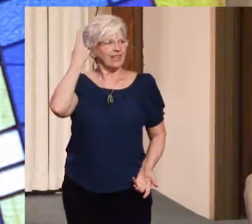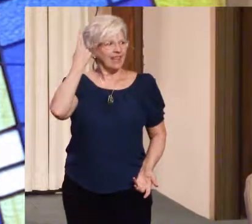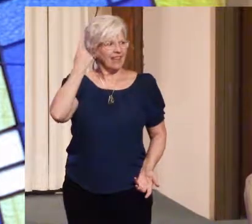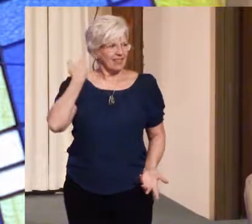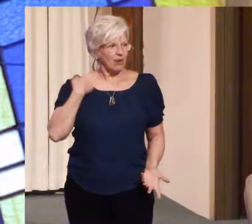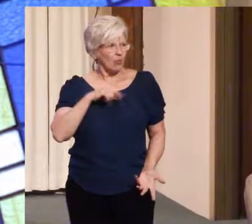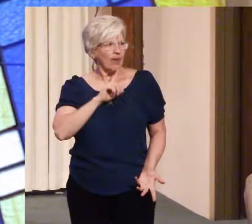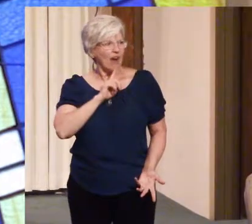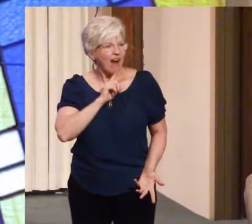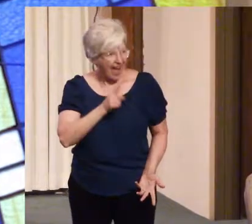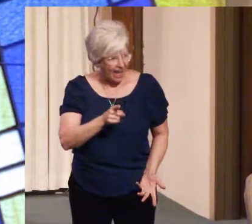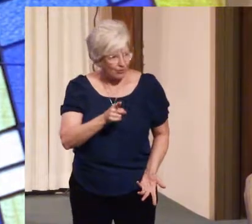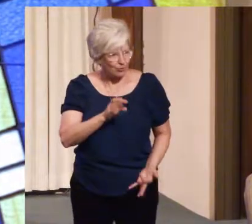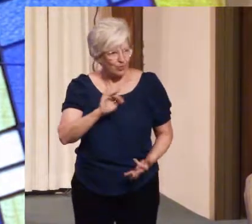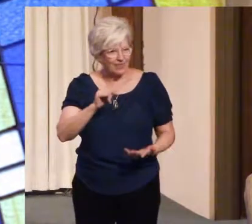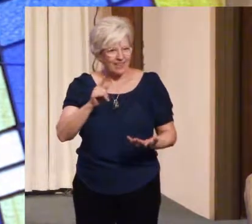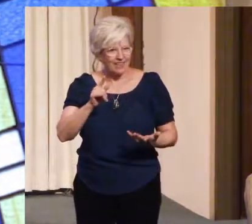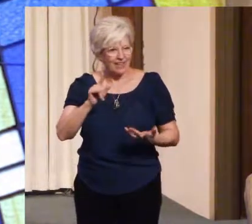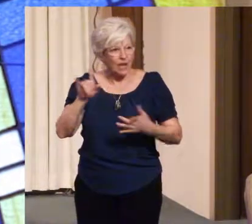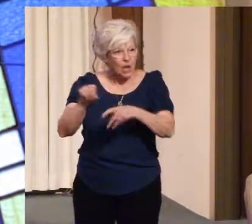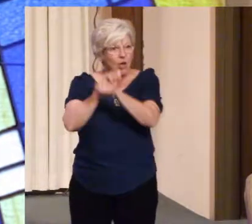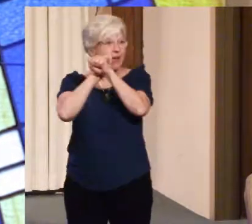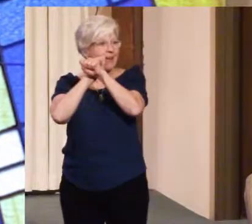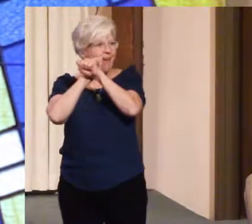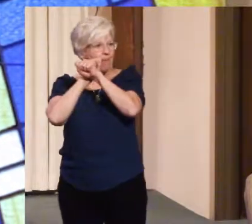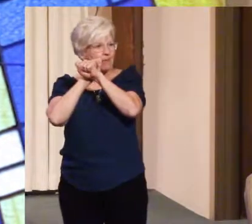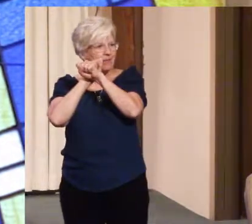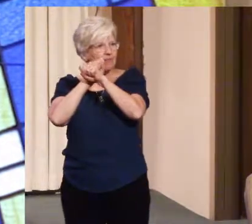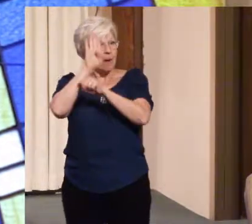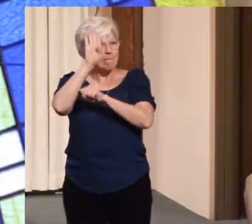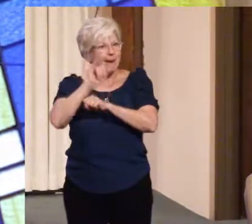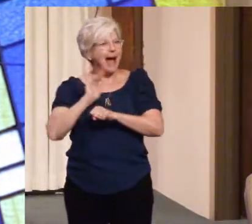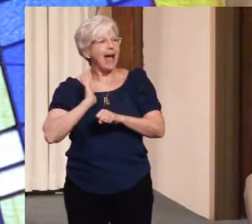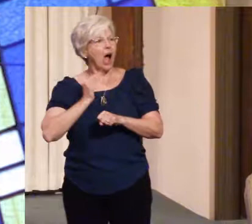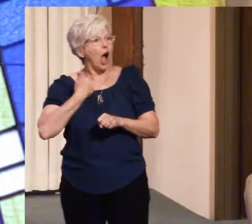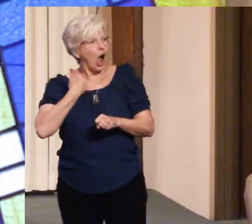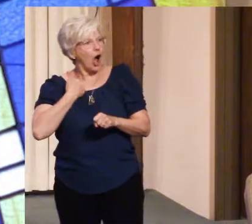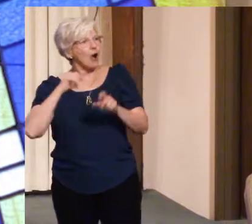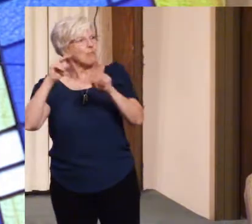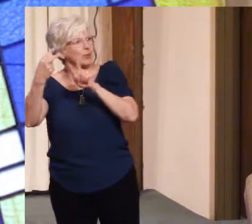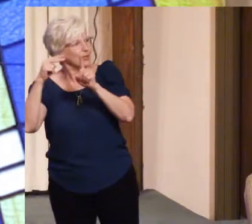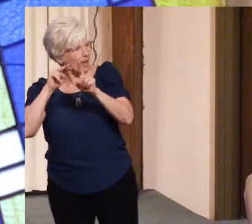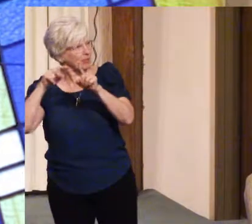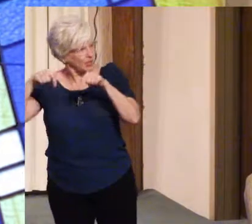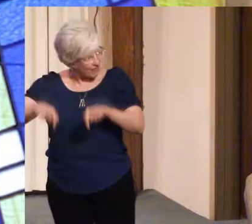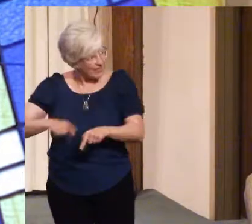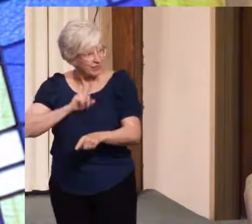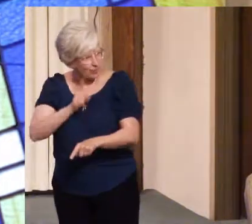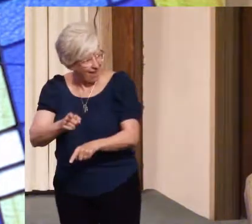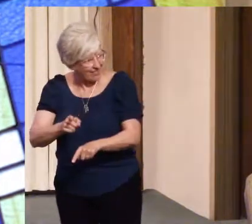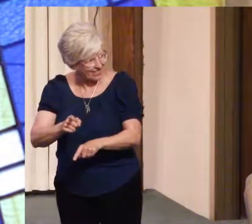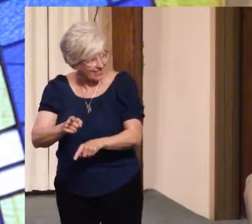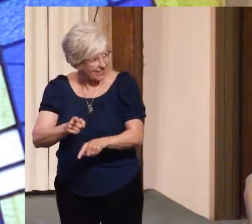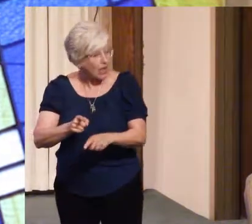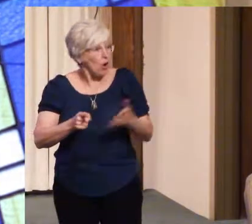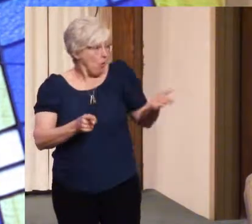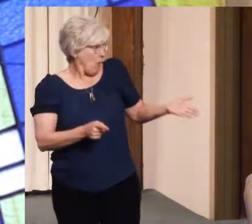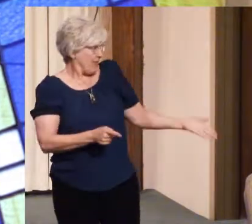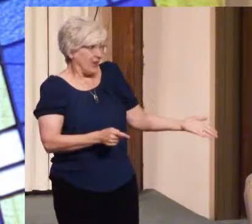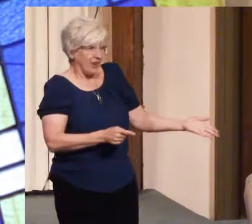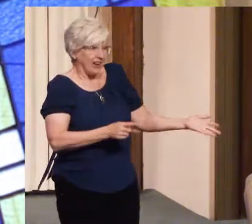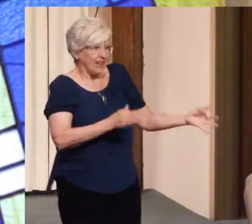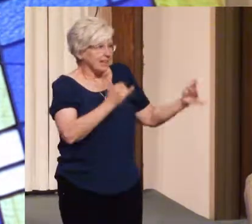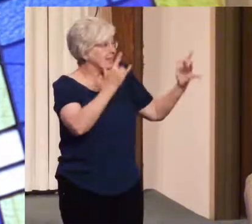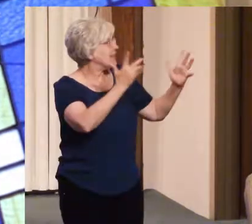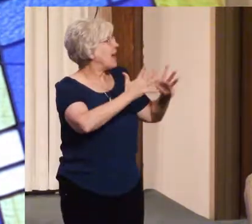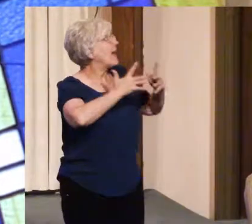by our perceptions of this reality when there is a greater reality that lies